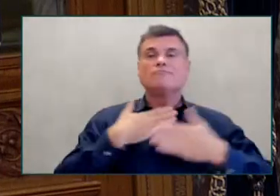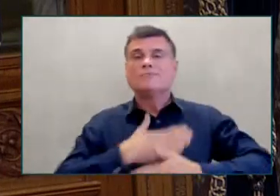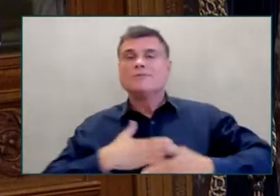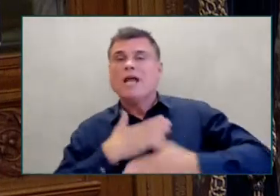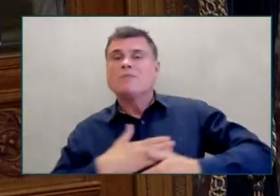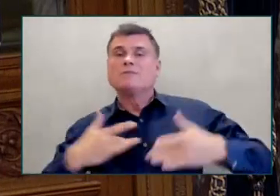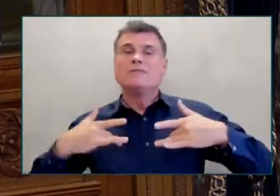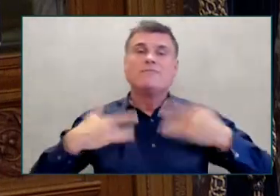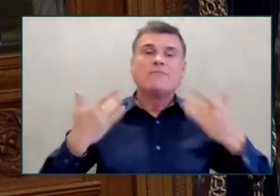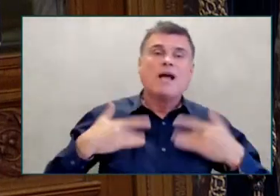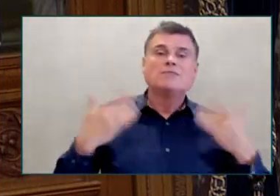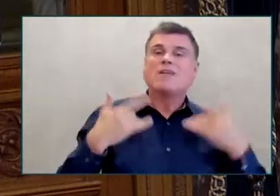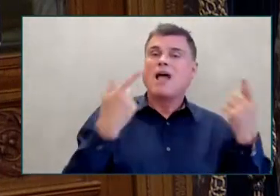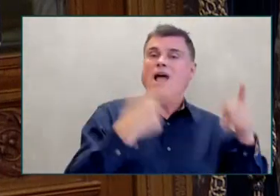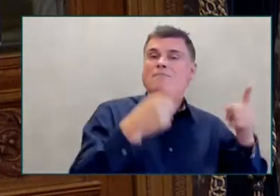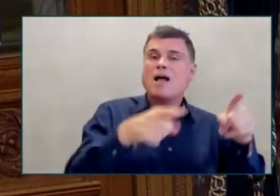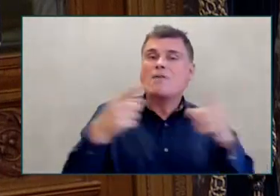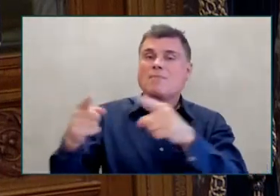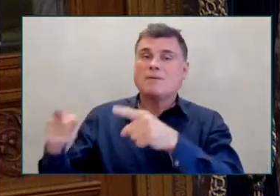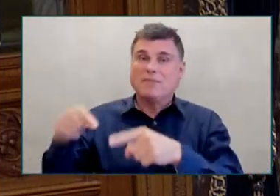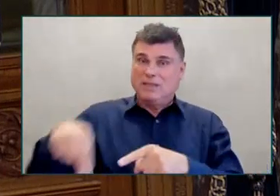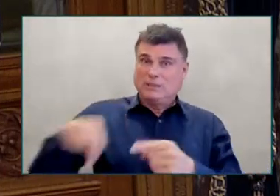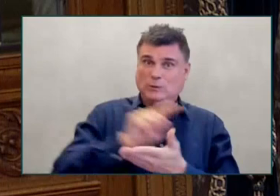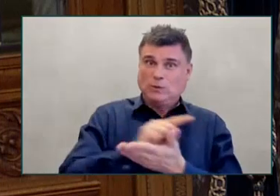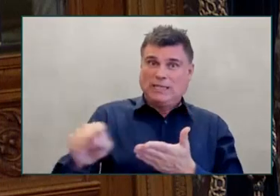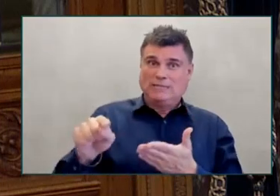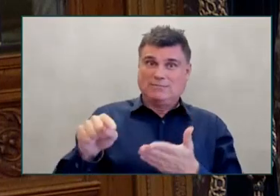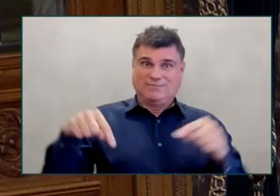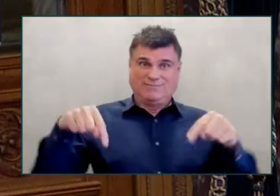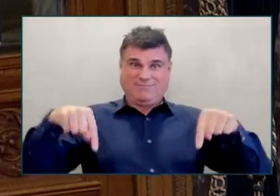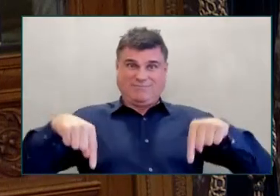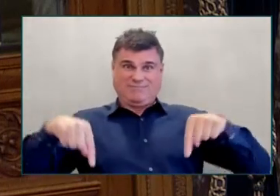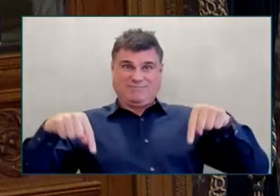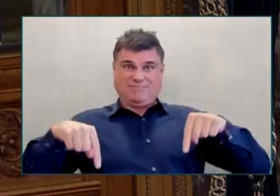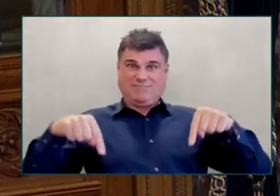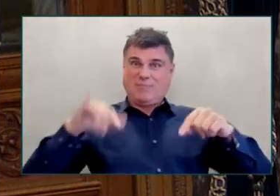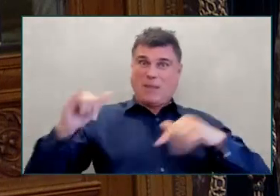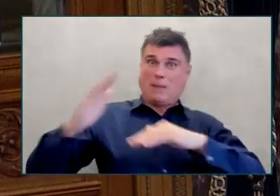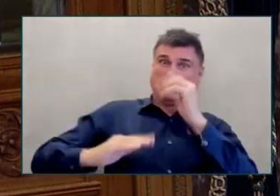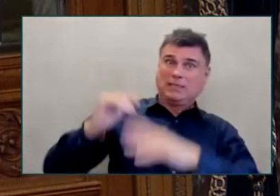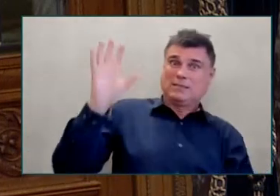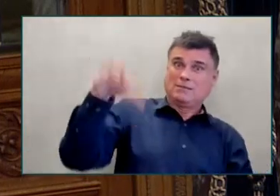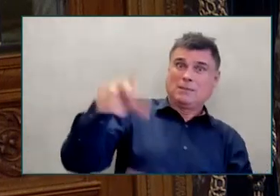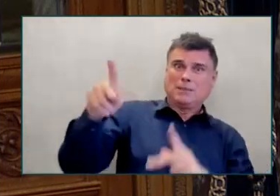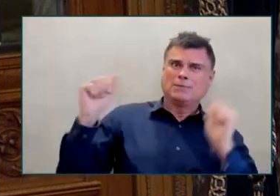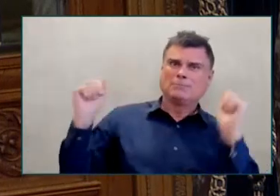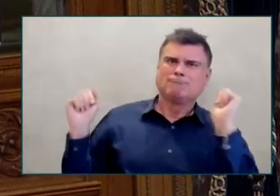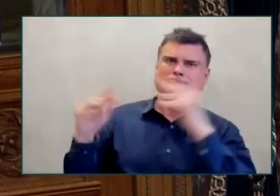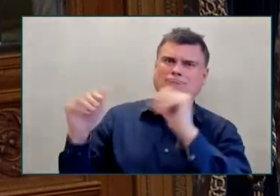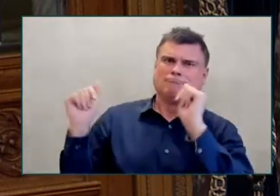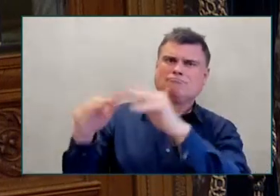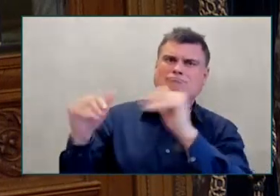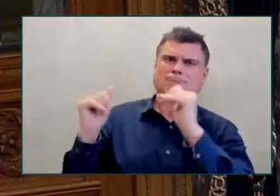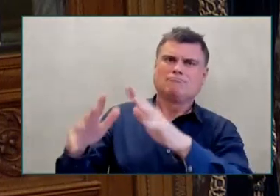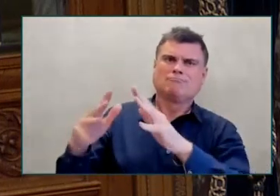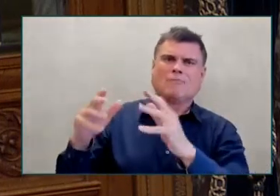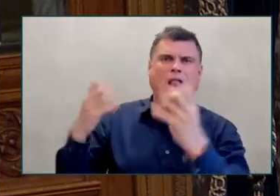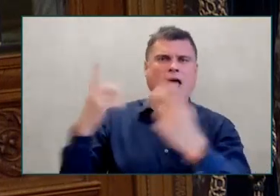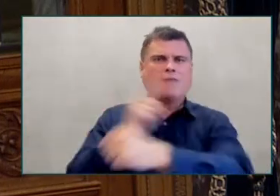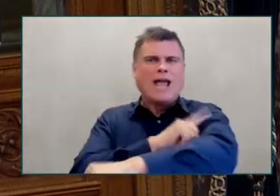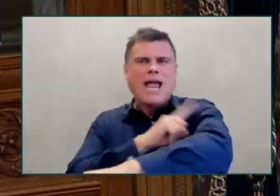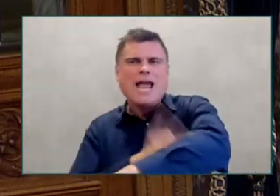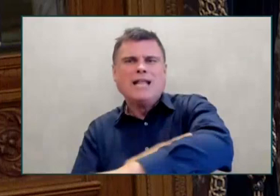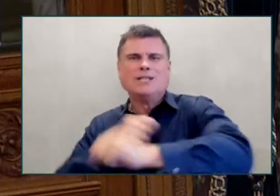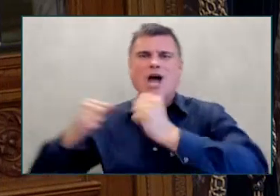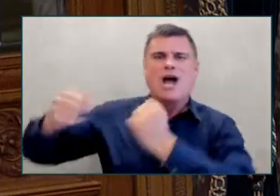the building was filled with energy, and I've had a fantastic time attending events and learning more about local artists and businesses.